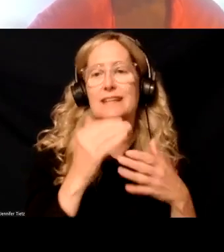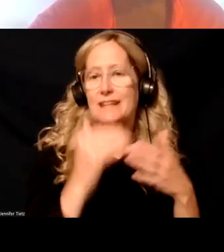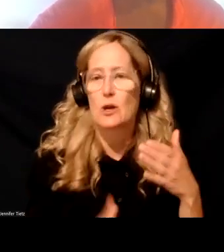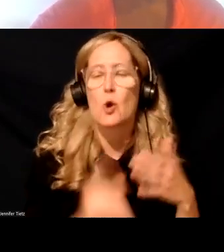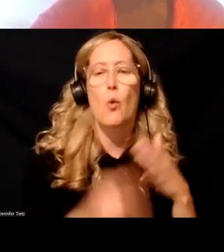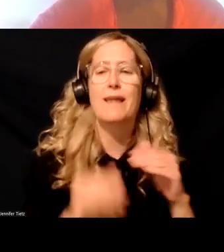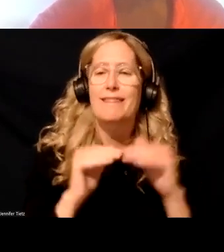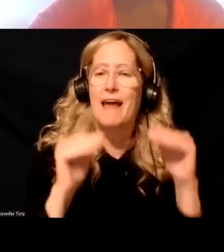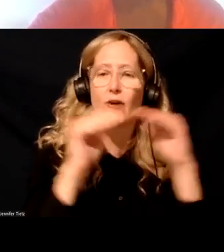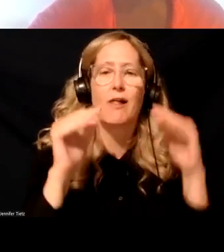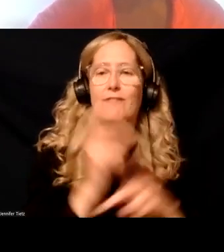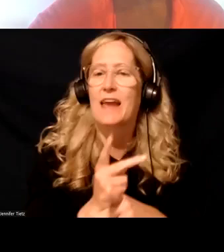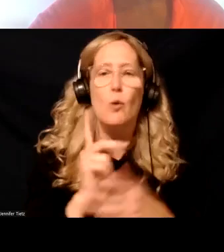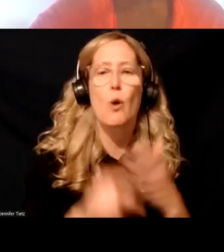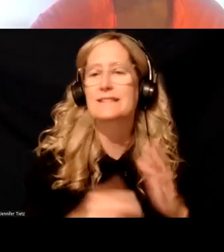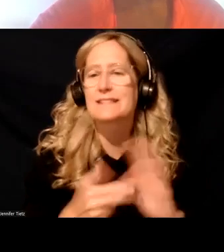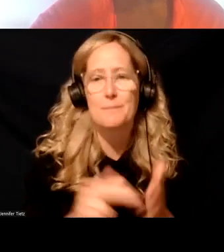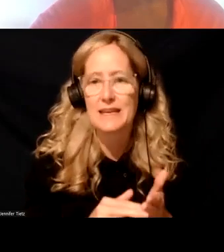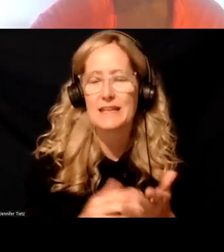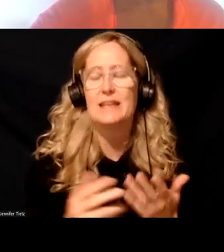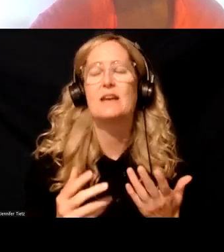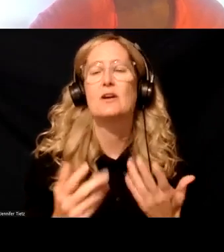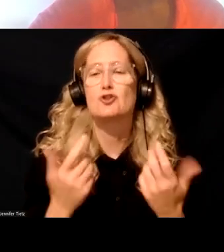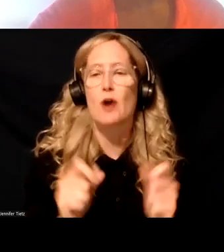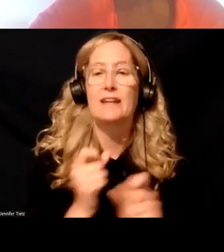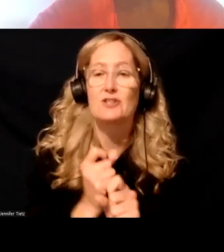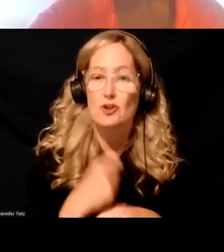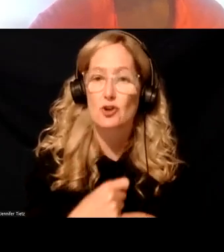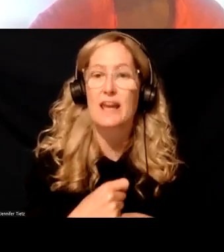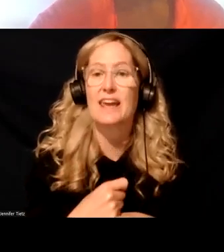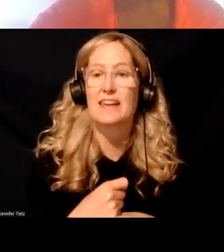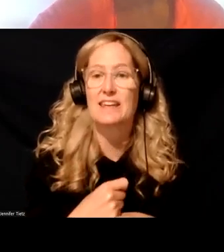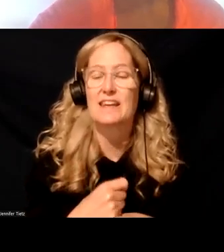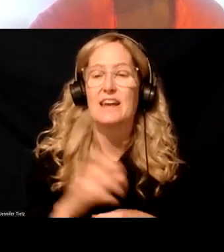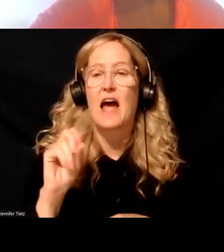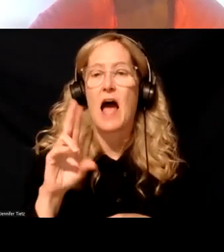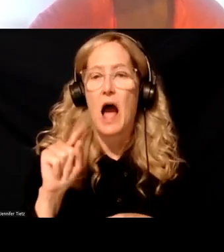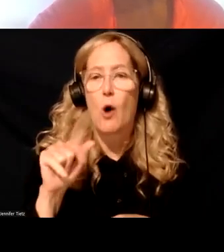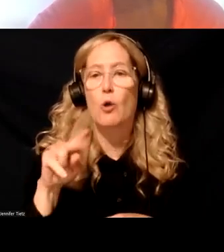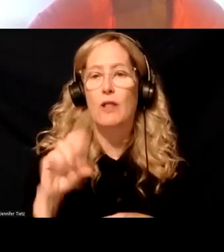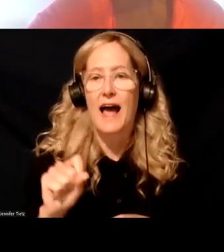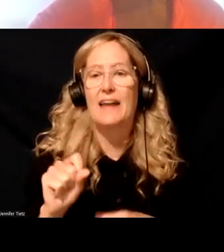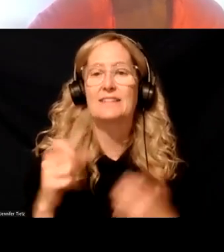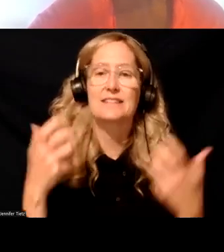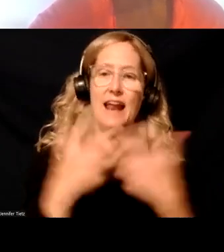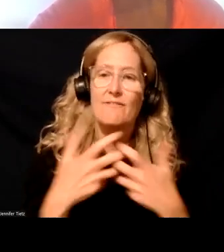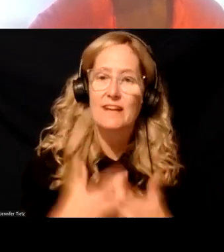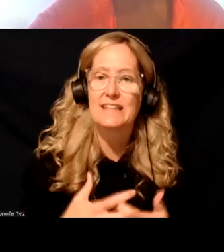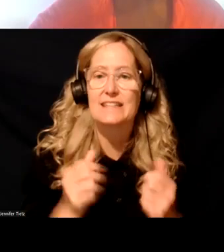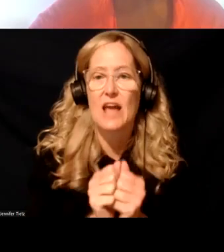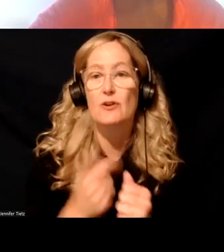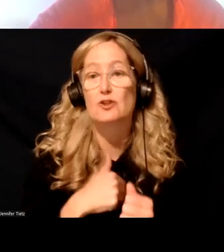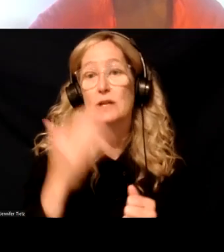care mean. And, and, just really create creating, um, some outlines for the puzzle pieces, as I like to say, so that we know what